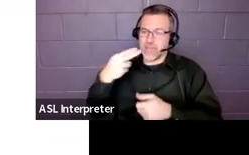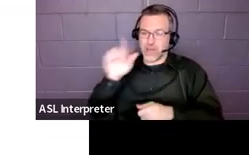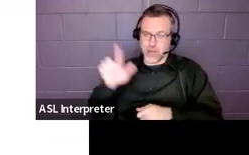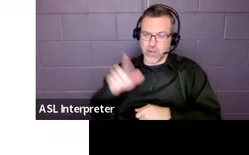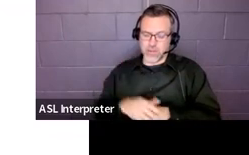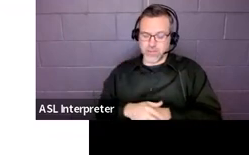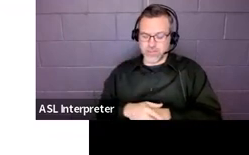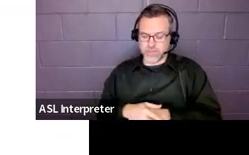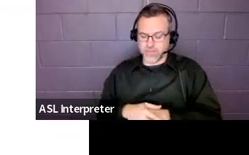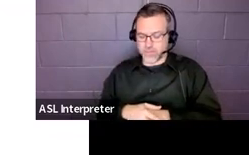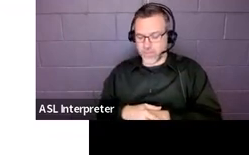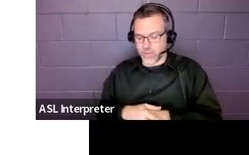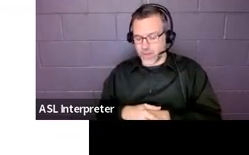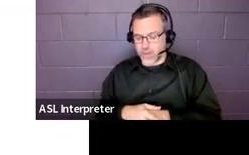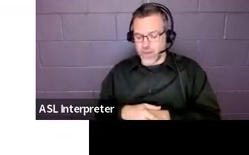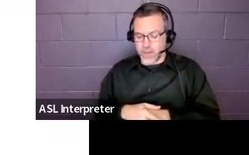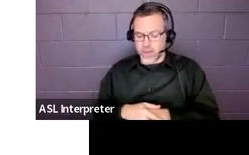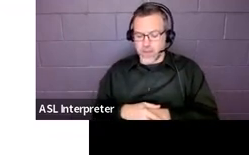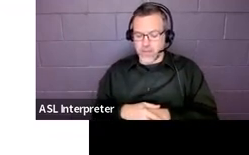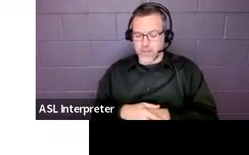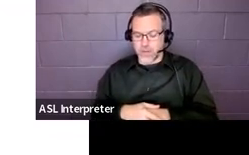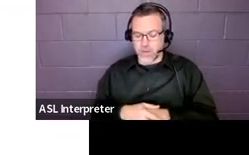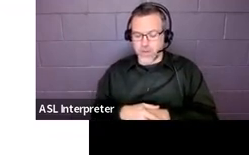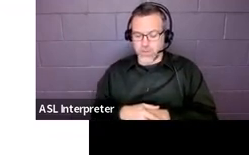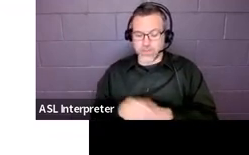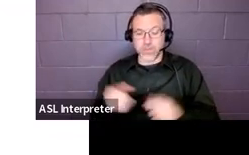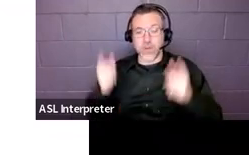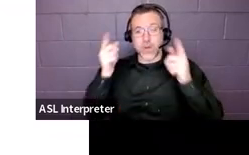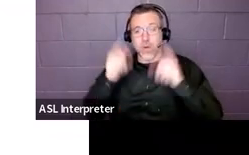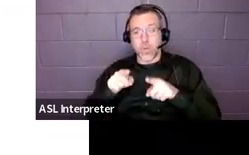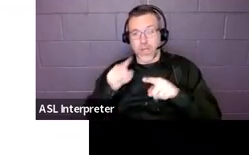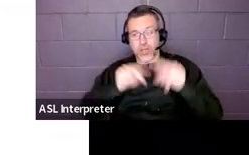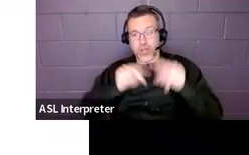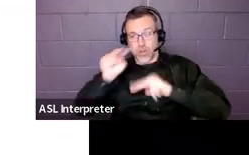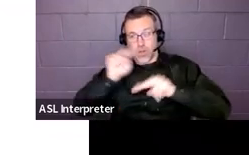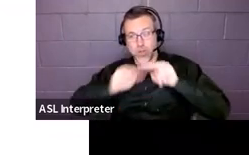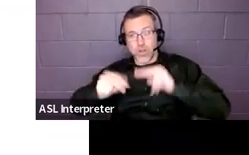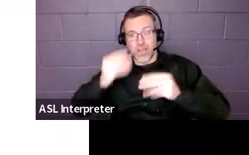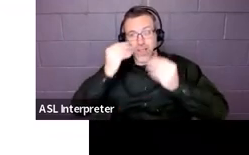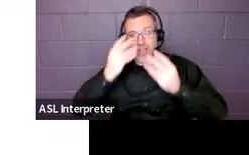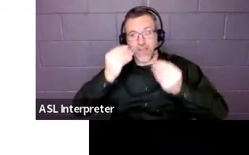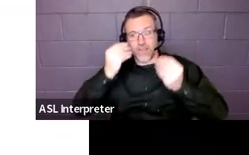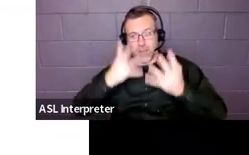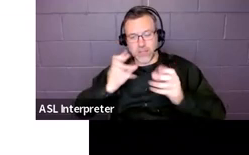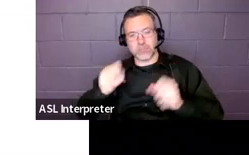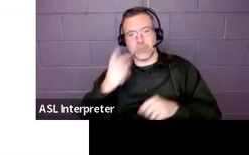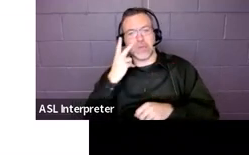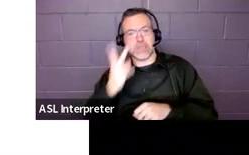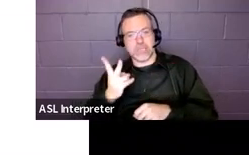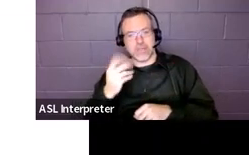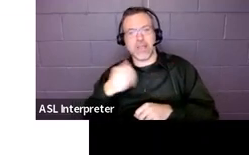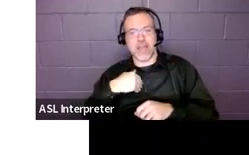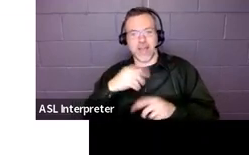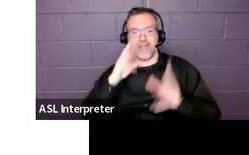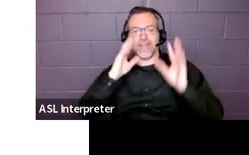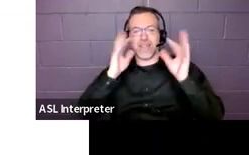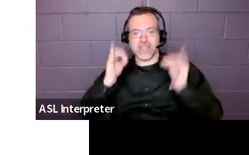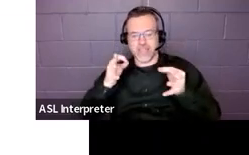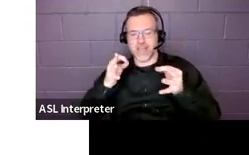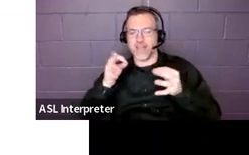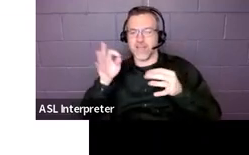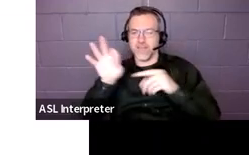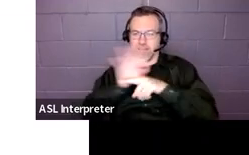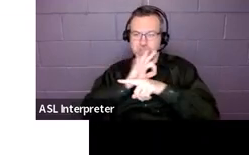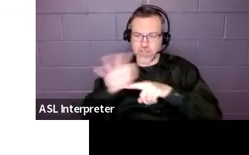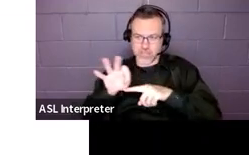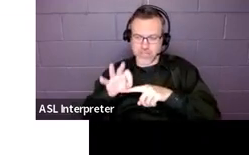when looking at this information, we can see that the child is getting executive functioning, SDI executive functioning